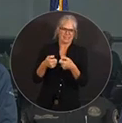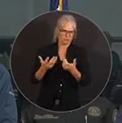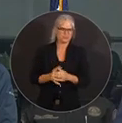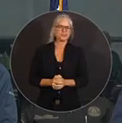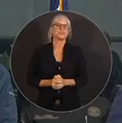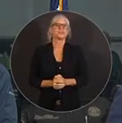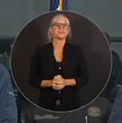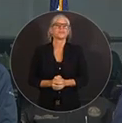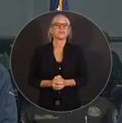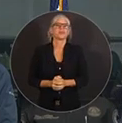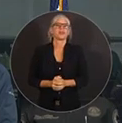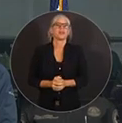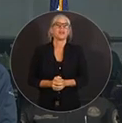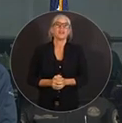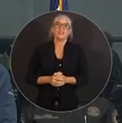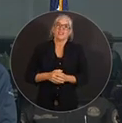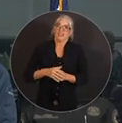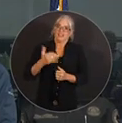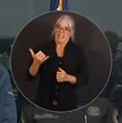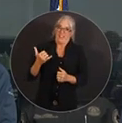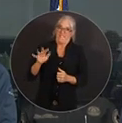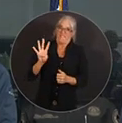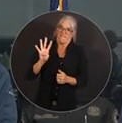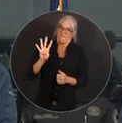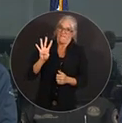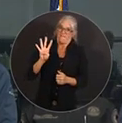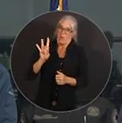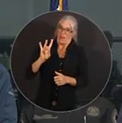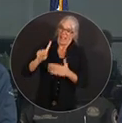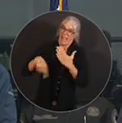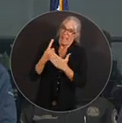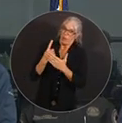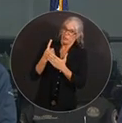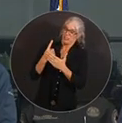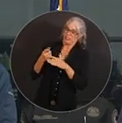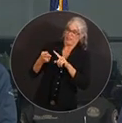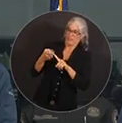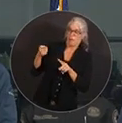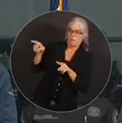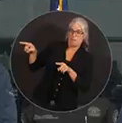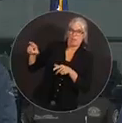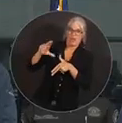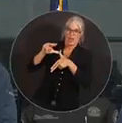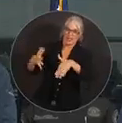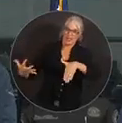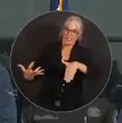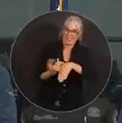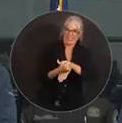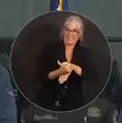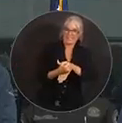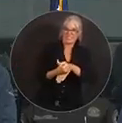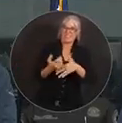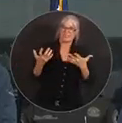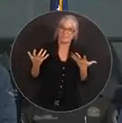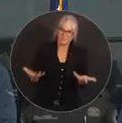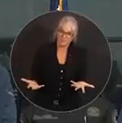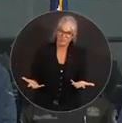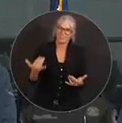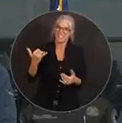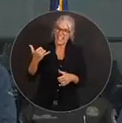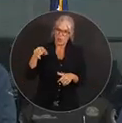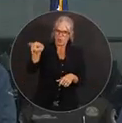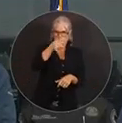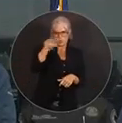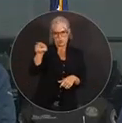less than 48 hours away from the projected landfall of Major Hurricane Milton. Now is the time to execute your